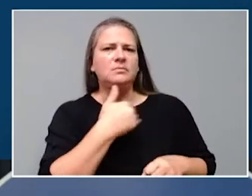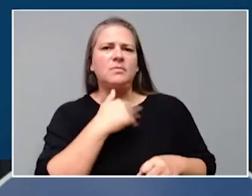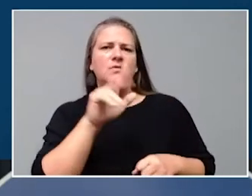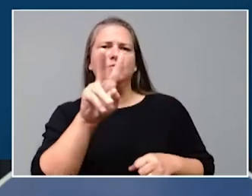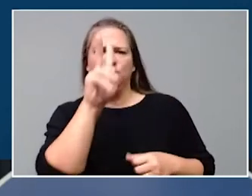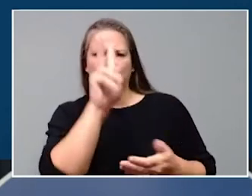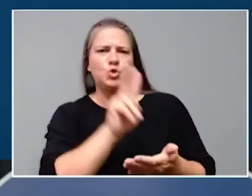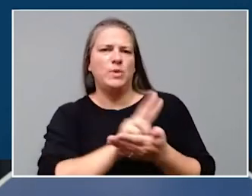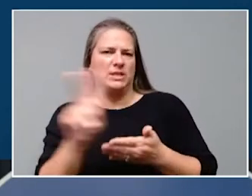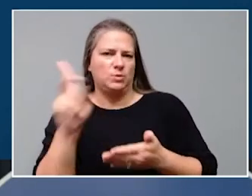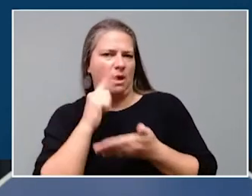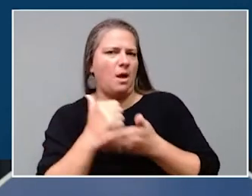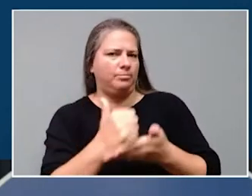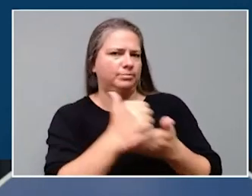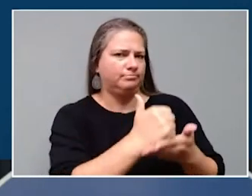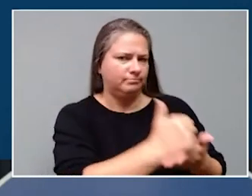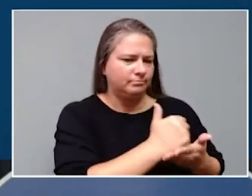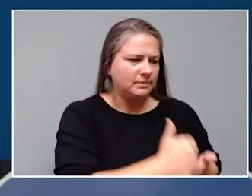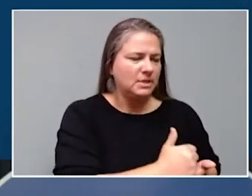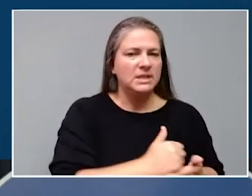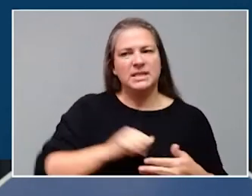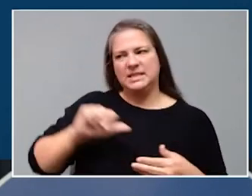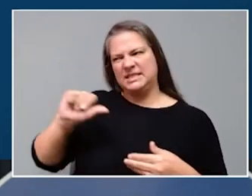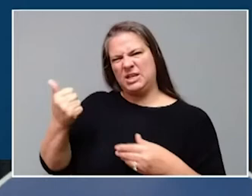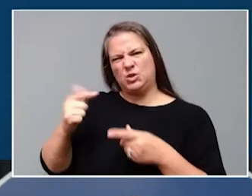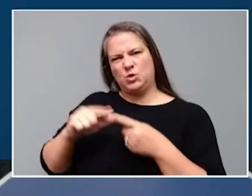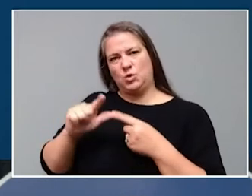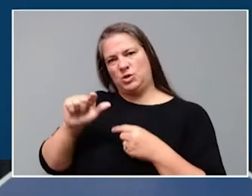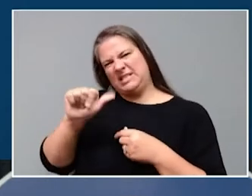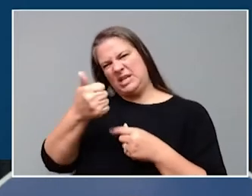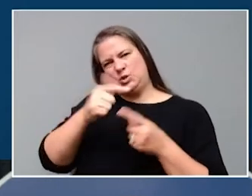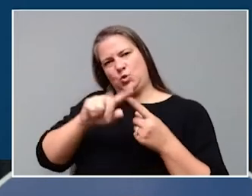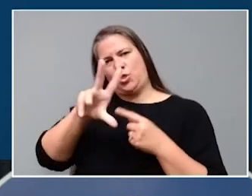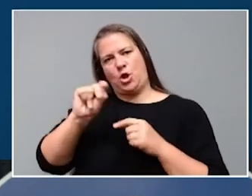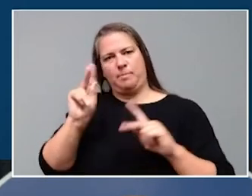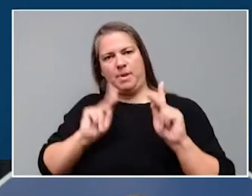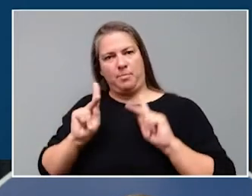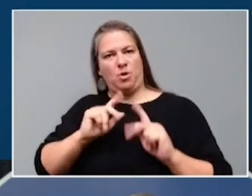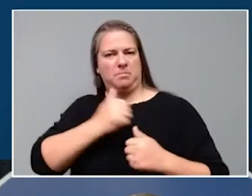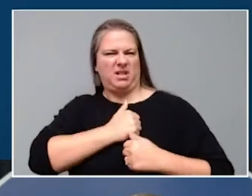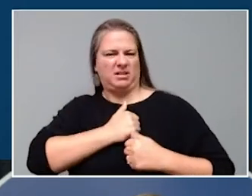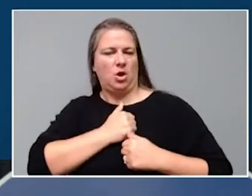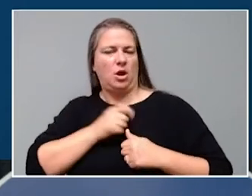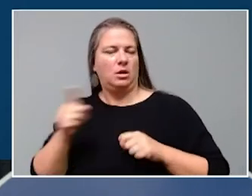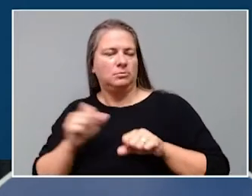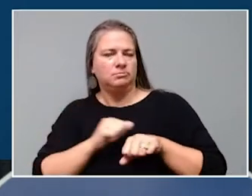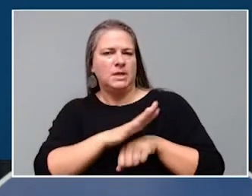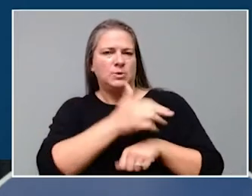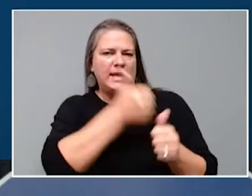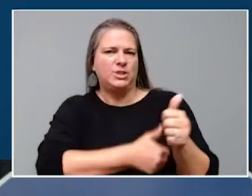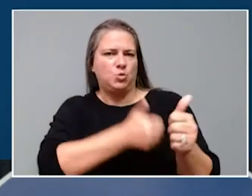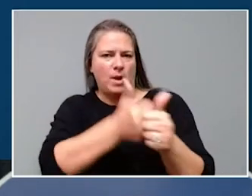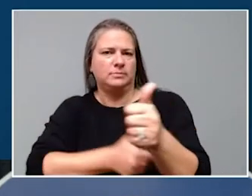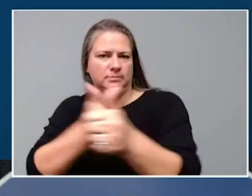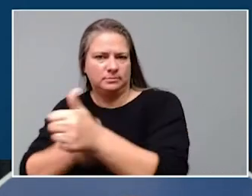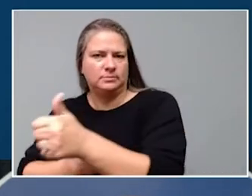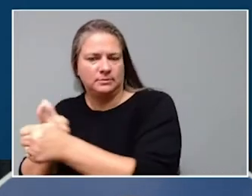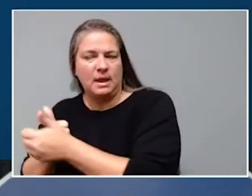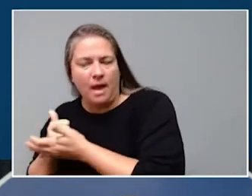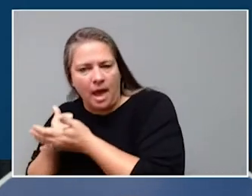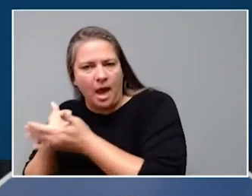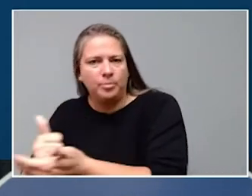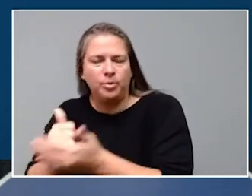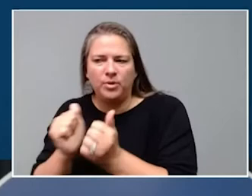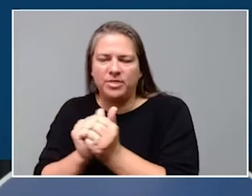10 to 30 members will be deployed to each facility next week. They are helping again with the logistical and administrative